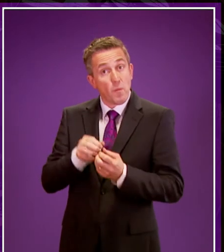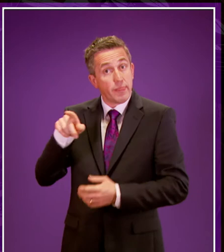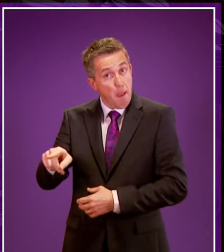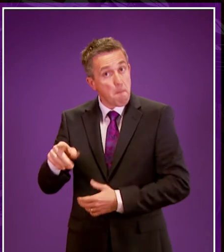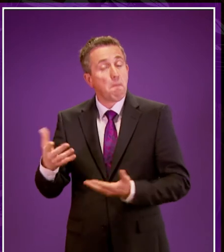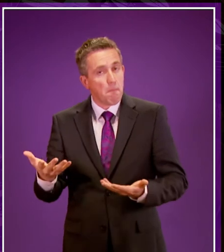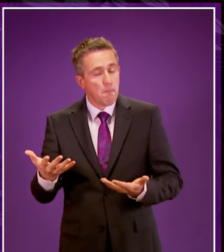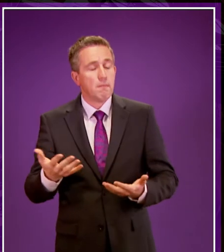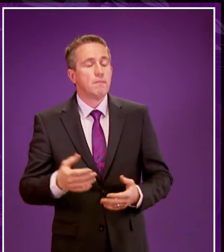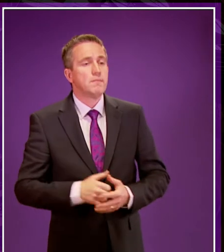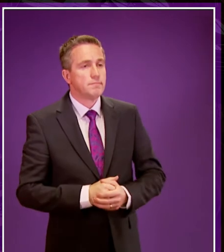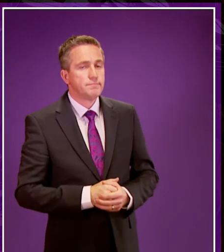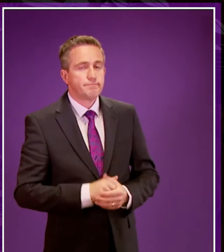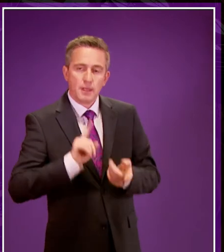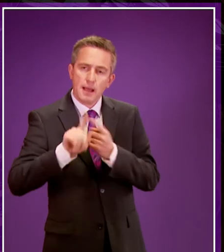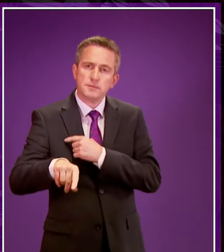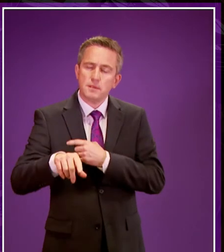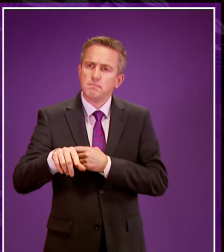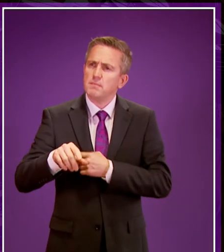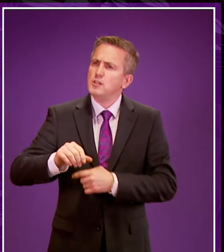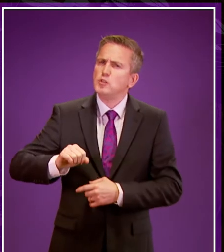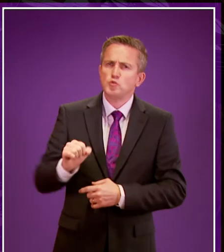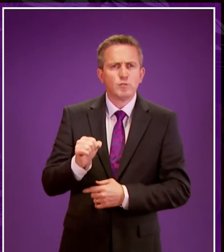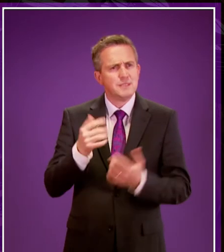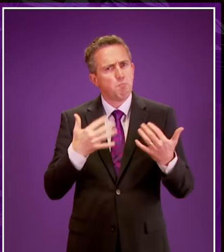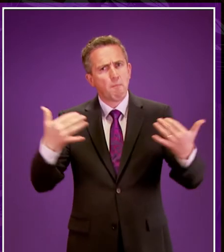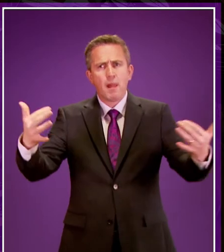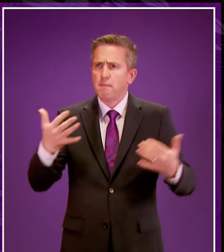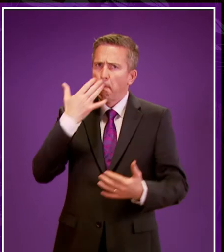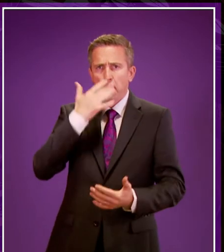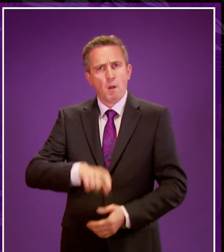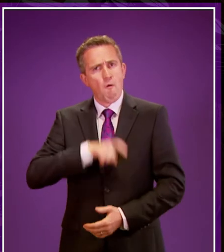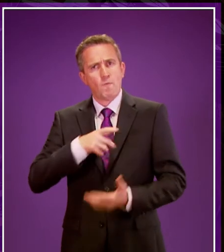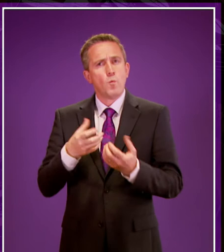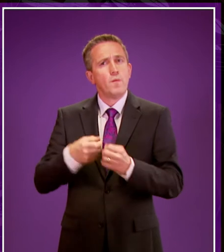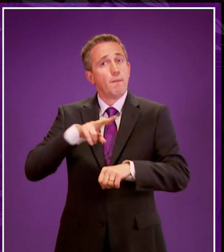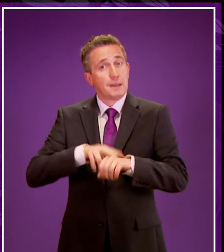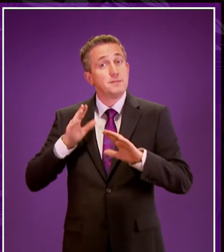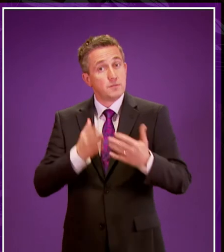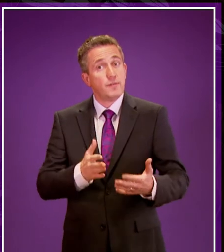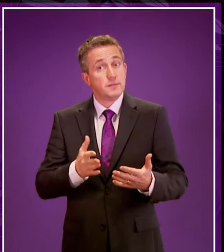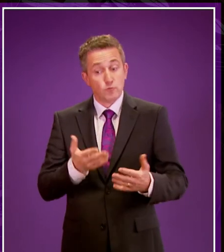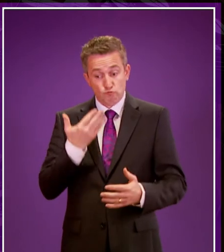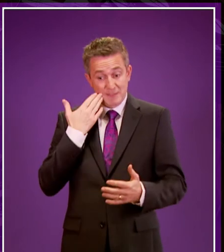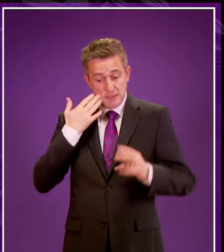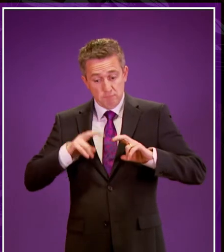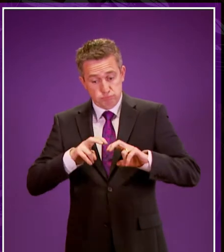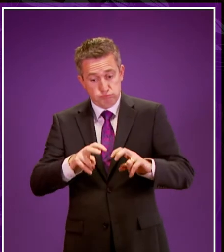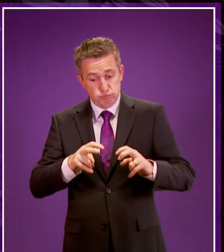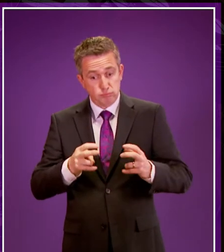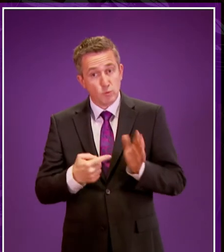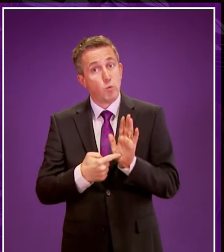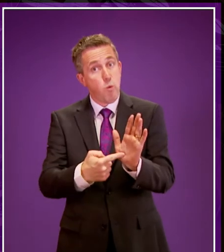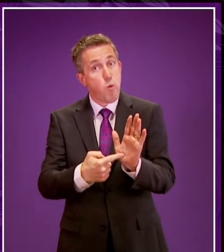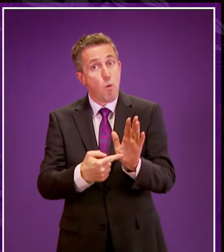The confidence in policing in Scotland in general is high. The most recent data which we have is from the Scottish crime and justice survey